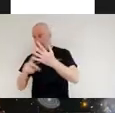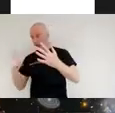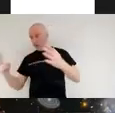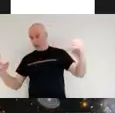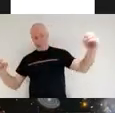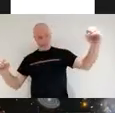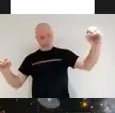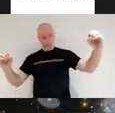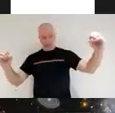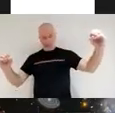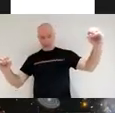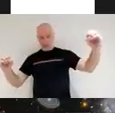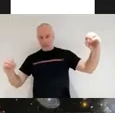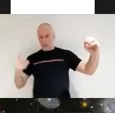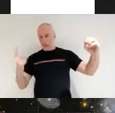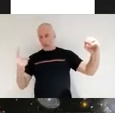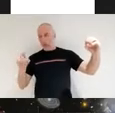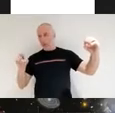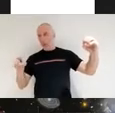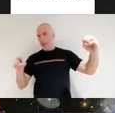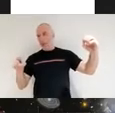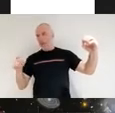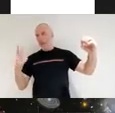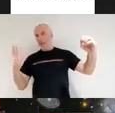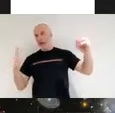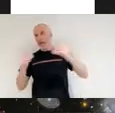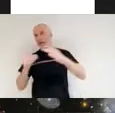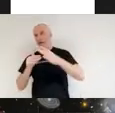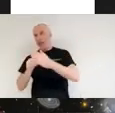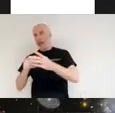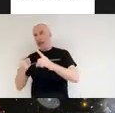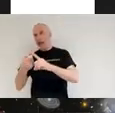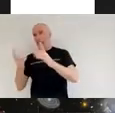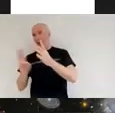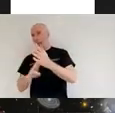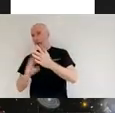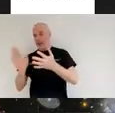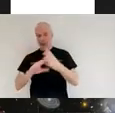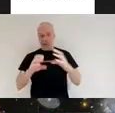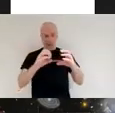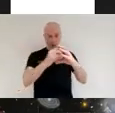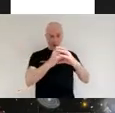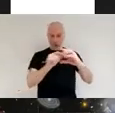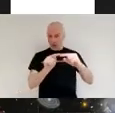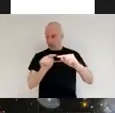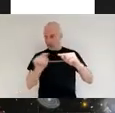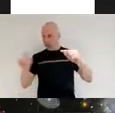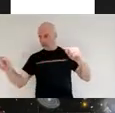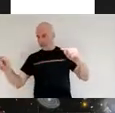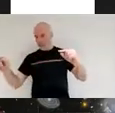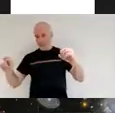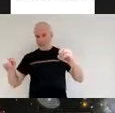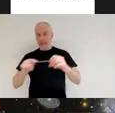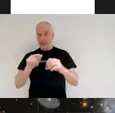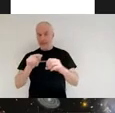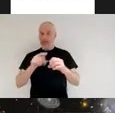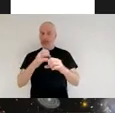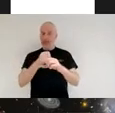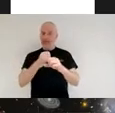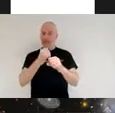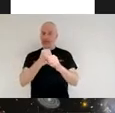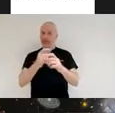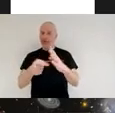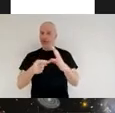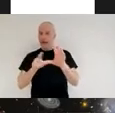that 1.5 million kilometers away from the earth the earth's gravitational pull is